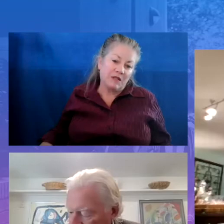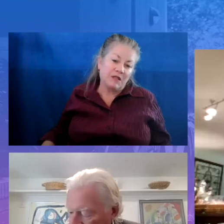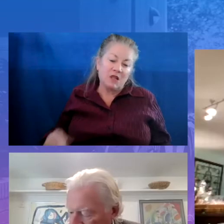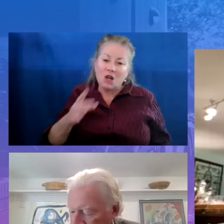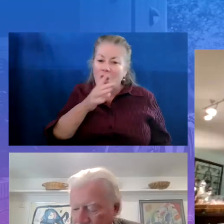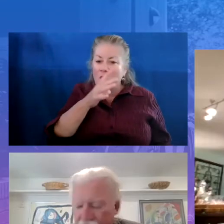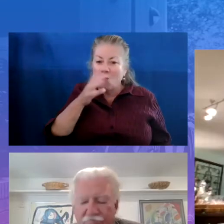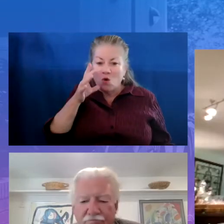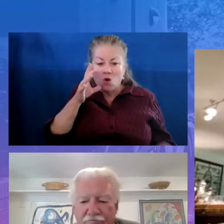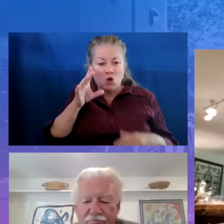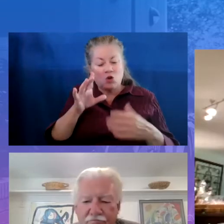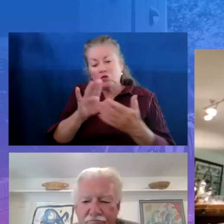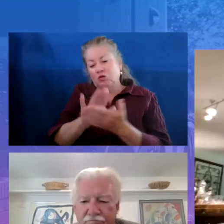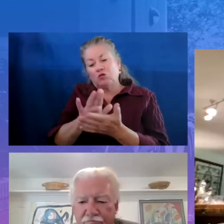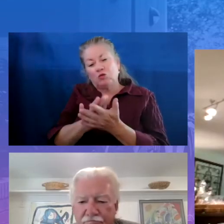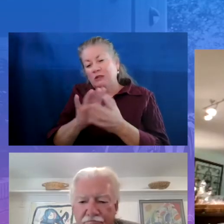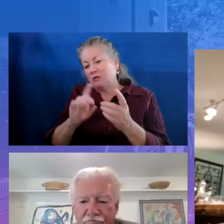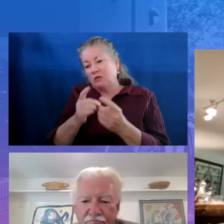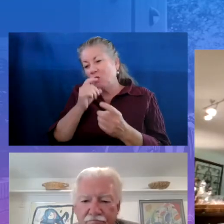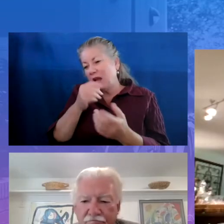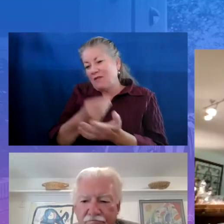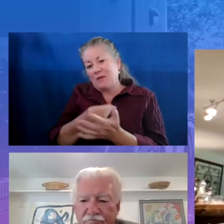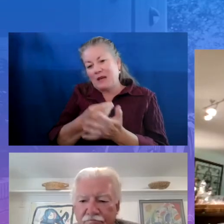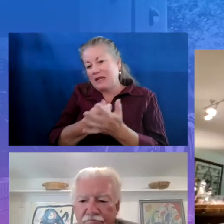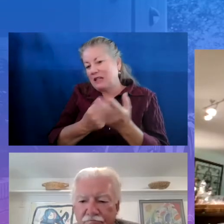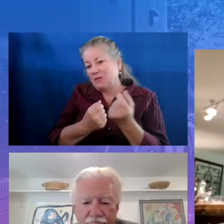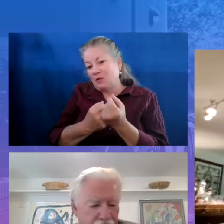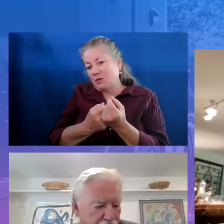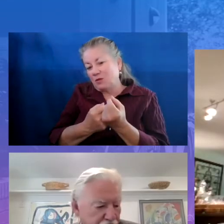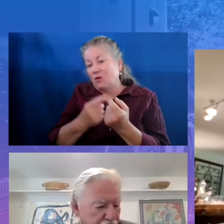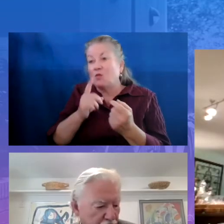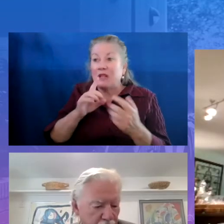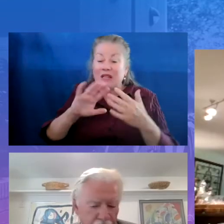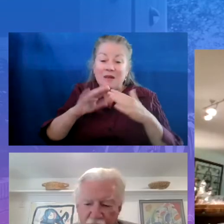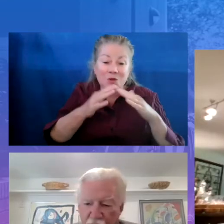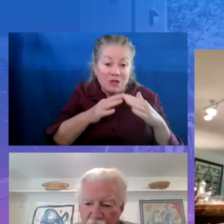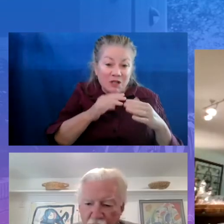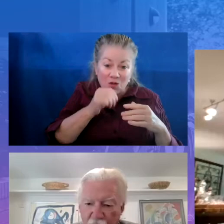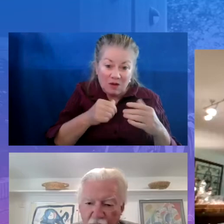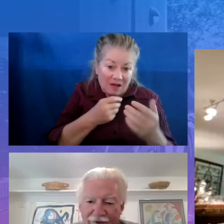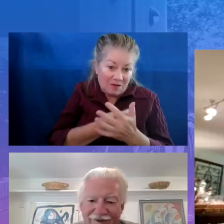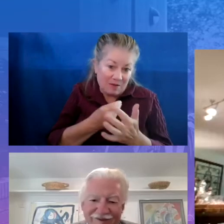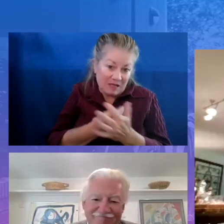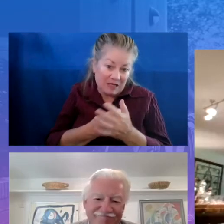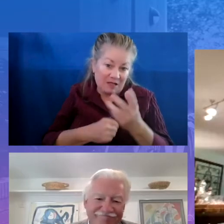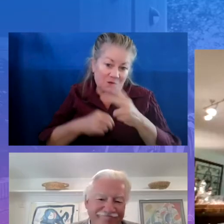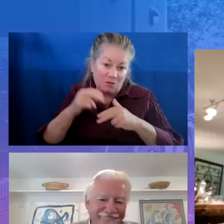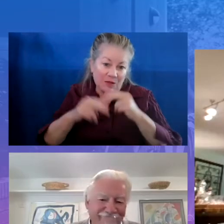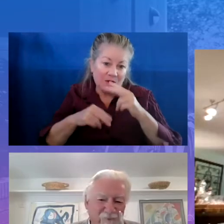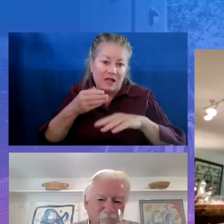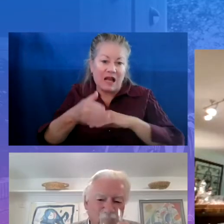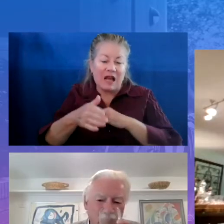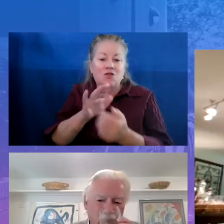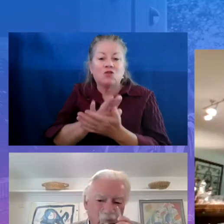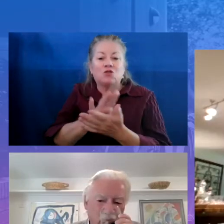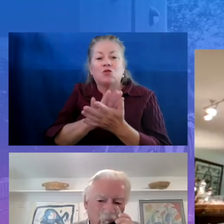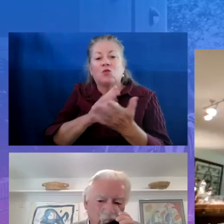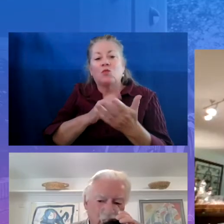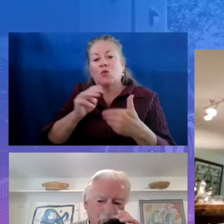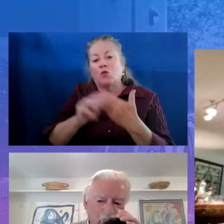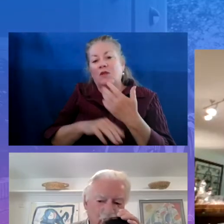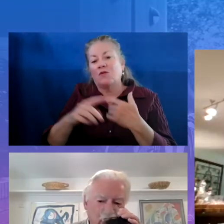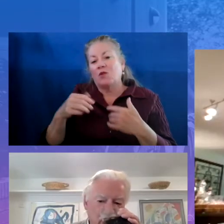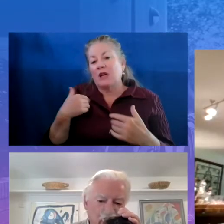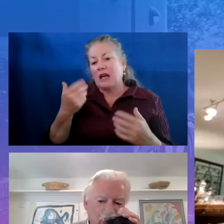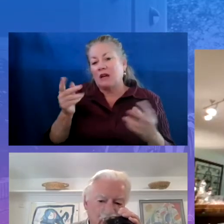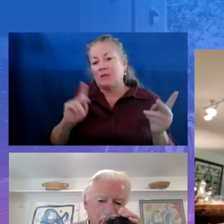to support after-school, or communities don't have money to build after-school programming for young people and they rely